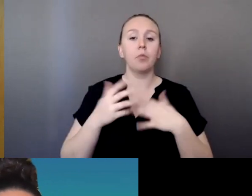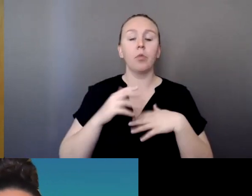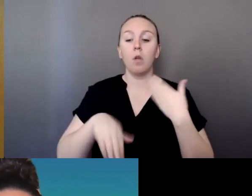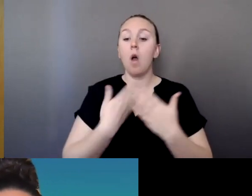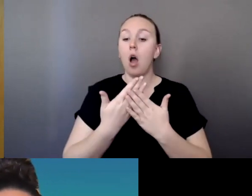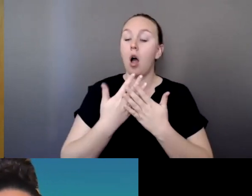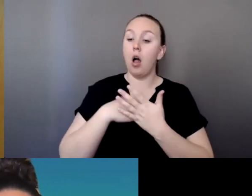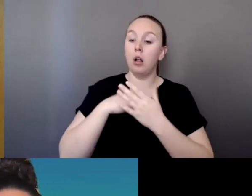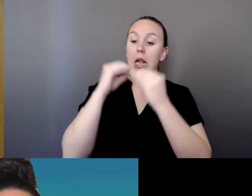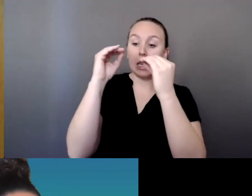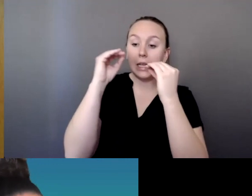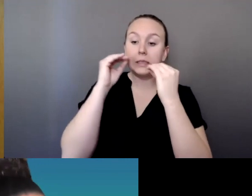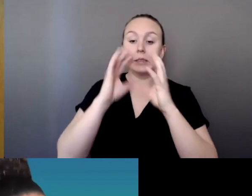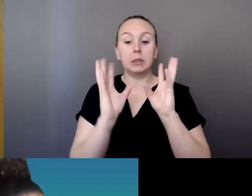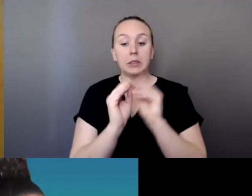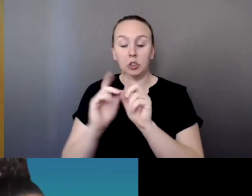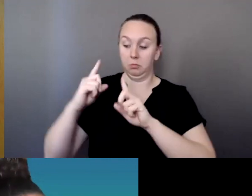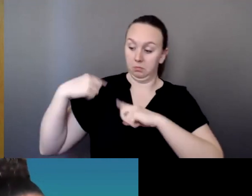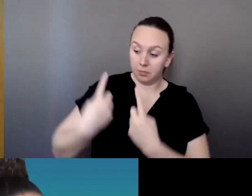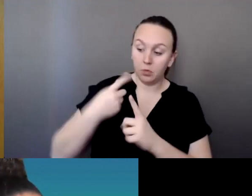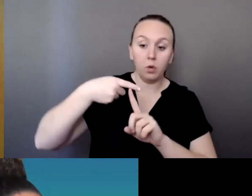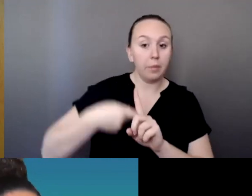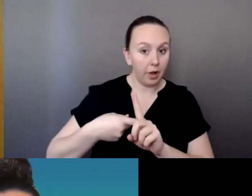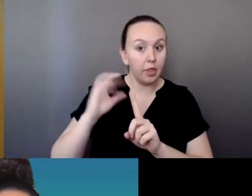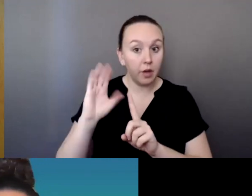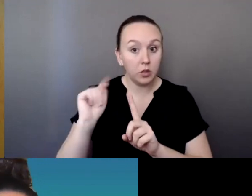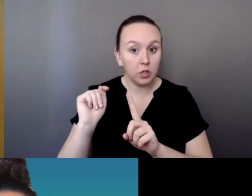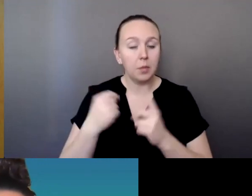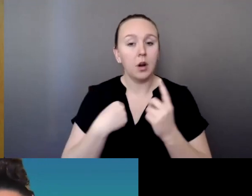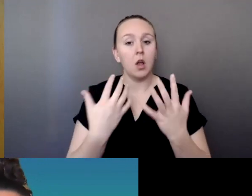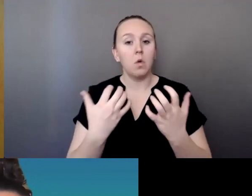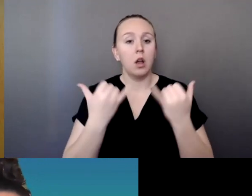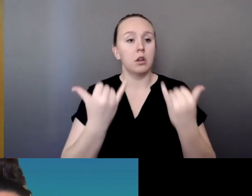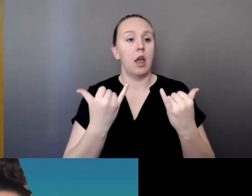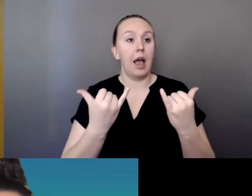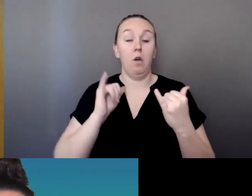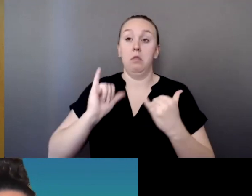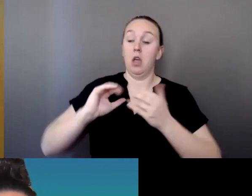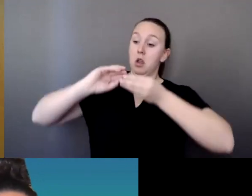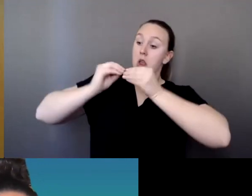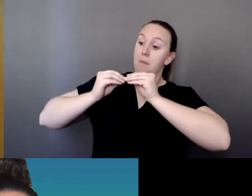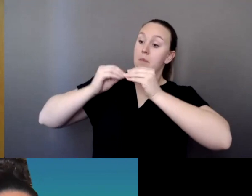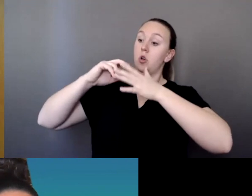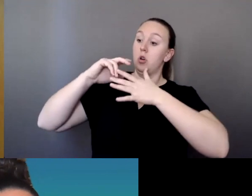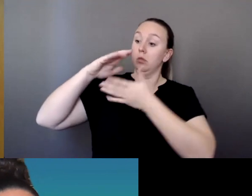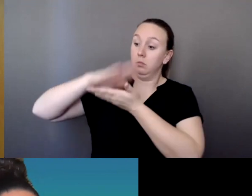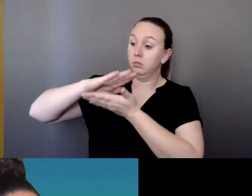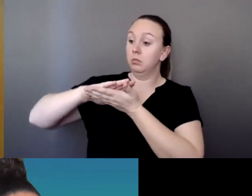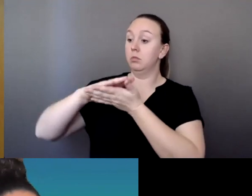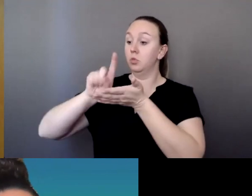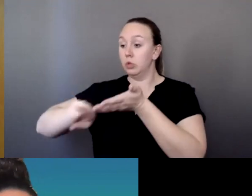sessions that we've had over the past month. I want it to be a way of humanizing all of this practical and scholastic knowledge that we've